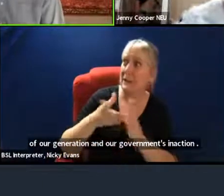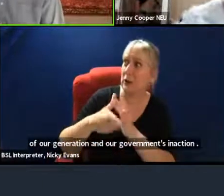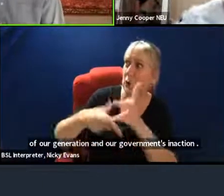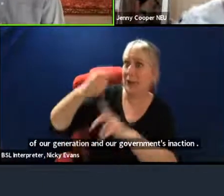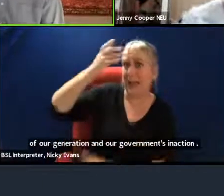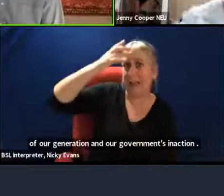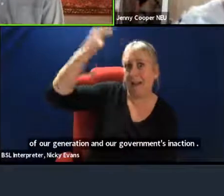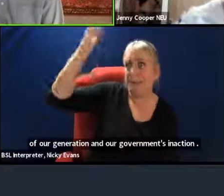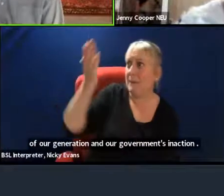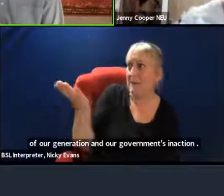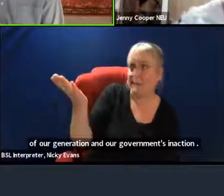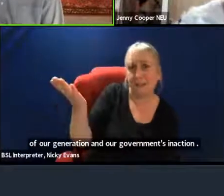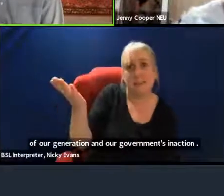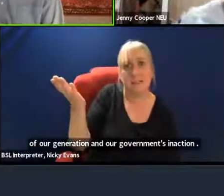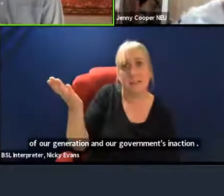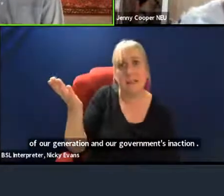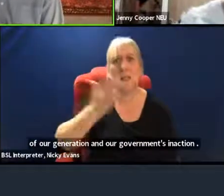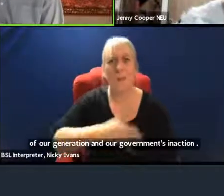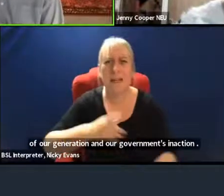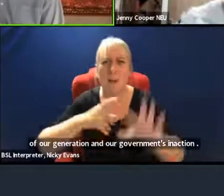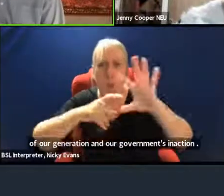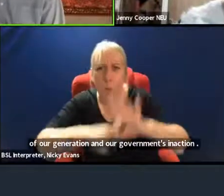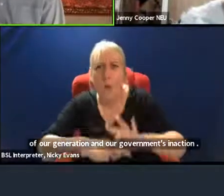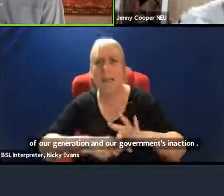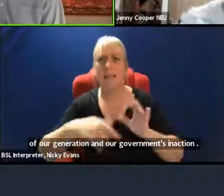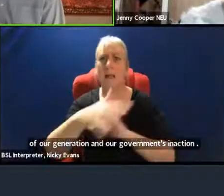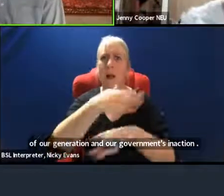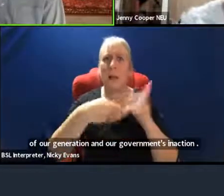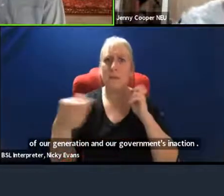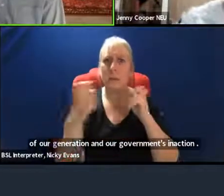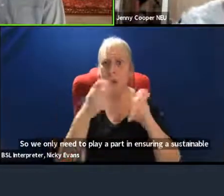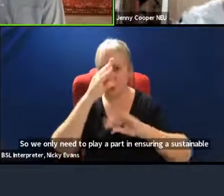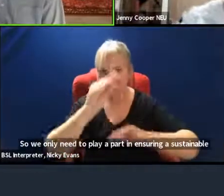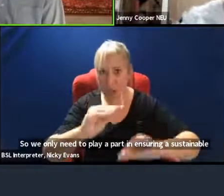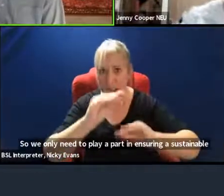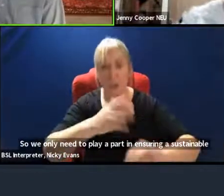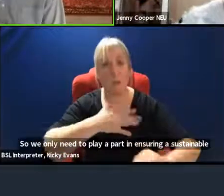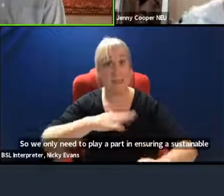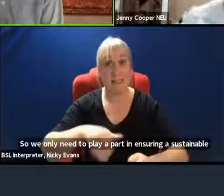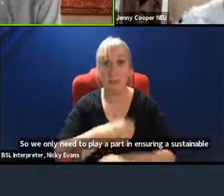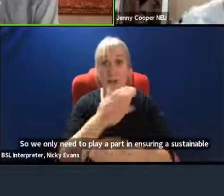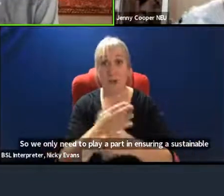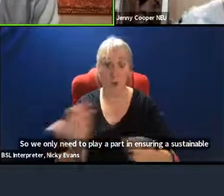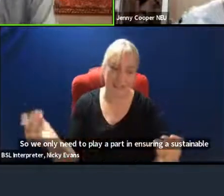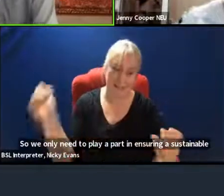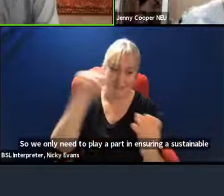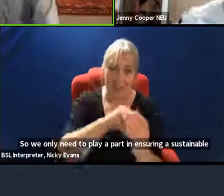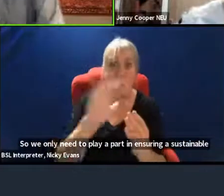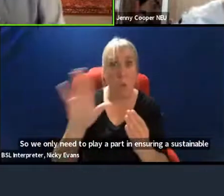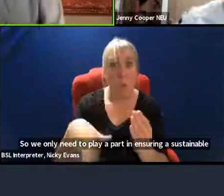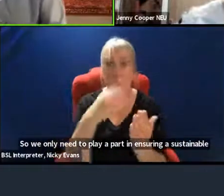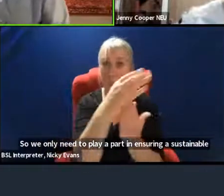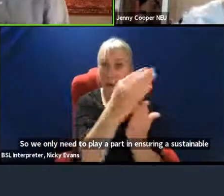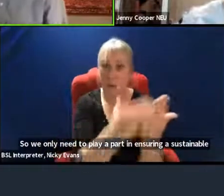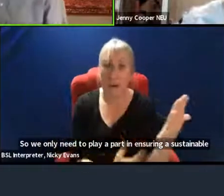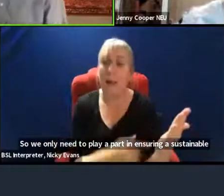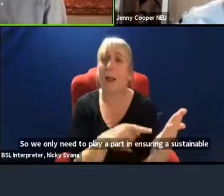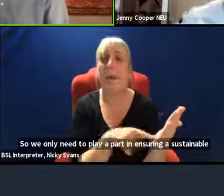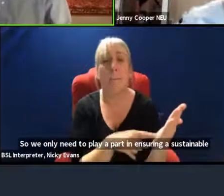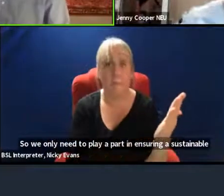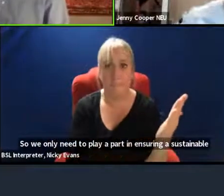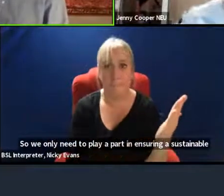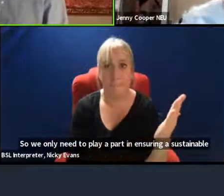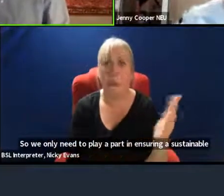needs to ensure that quality climate change education is embedded across the curriculum, as well as on focusing on